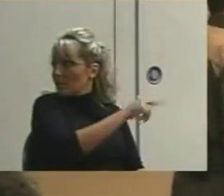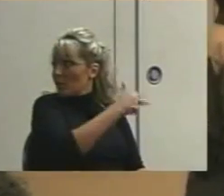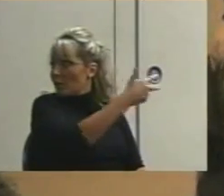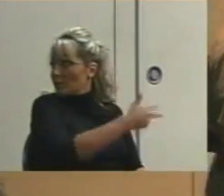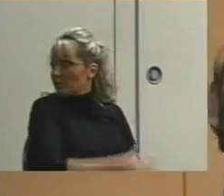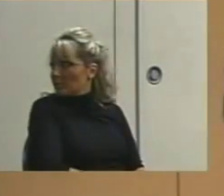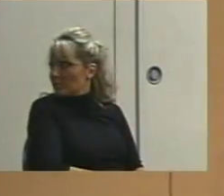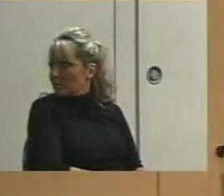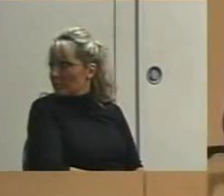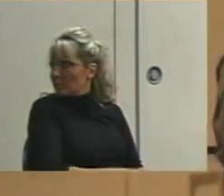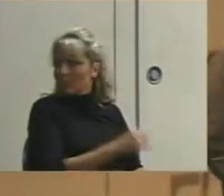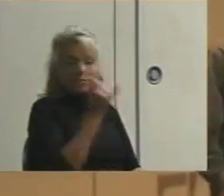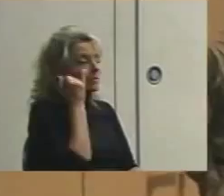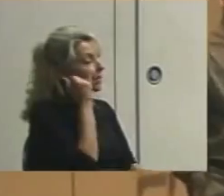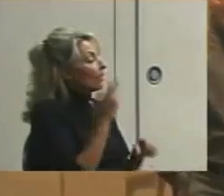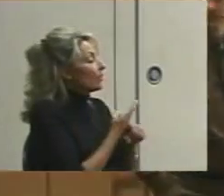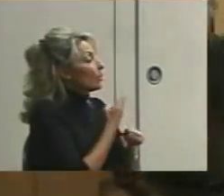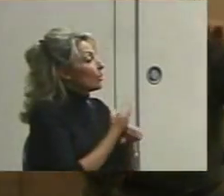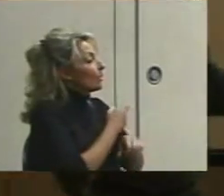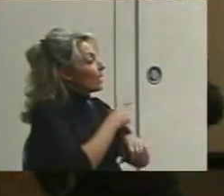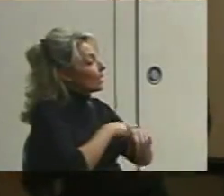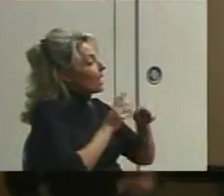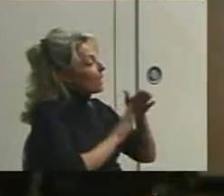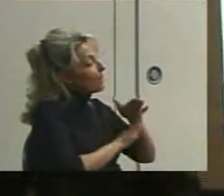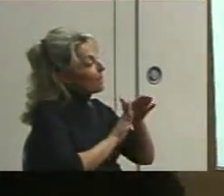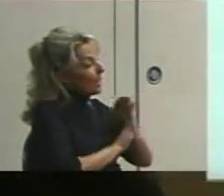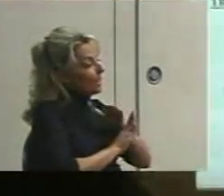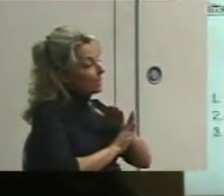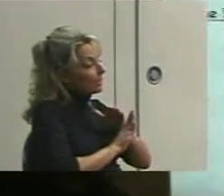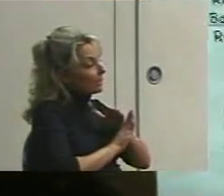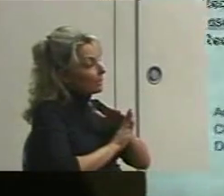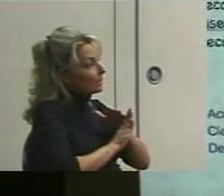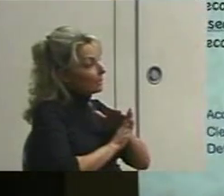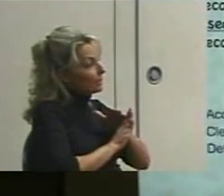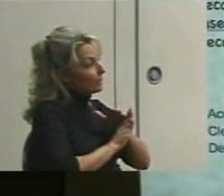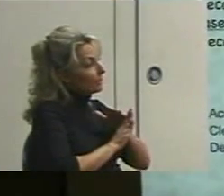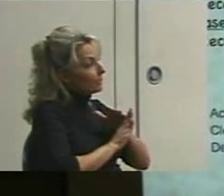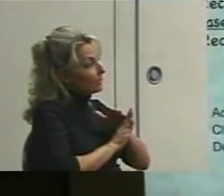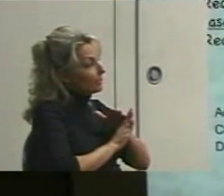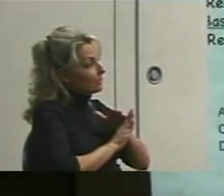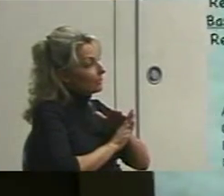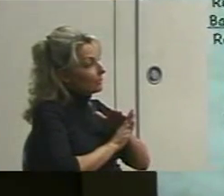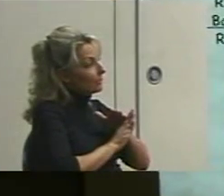Third, if you're using time-based, we're going to have to talk about interval size. I'll talk about that more in a minute.